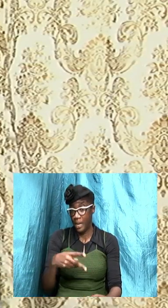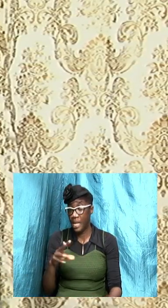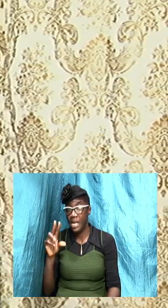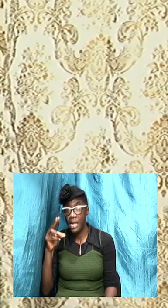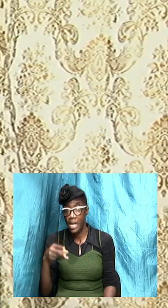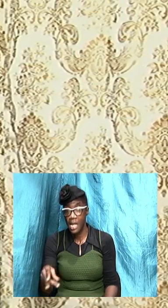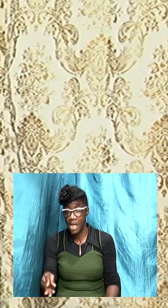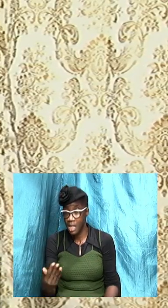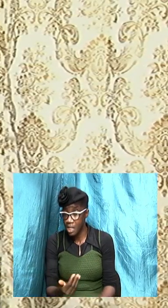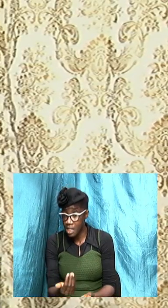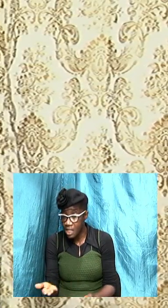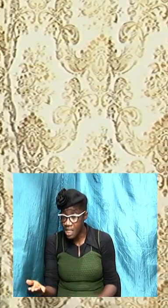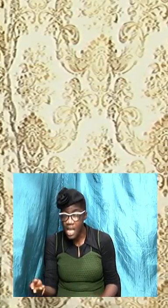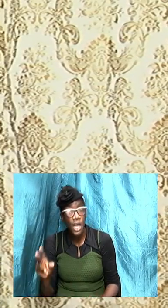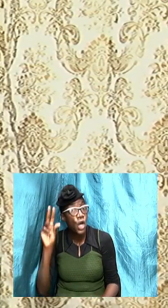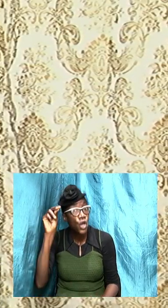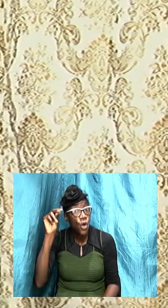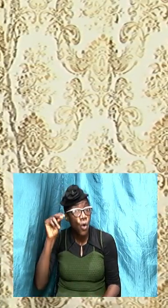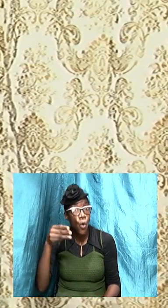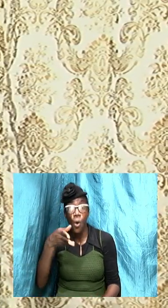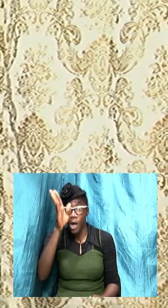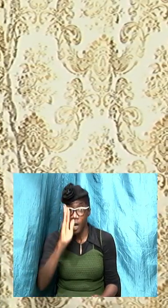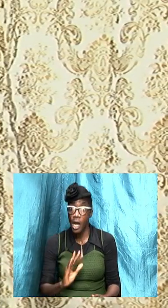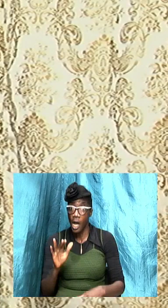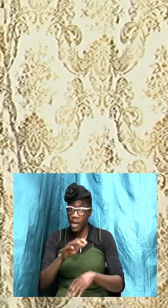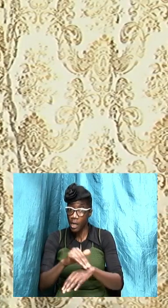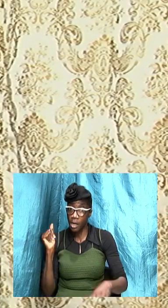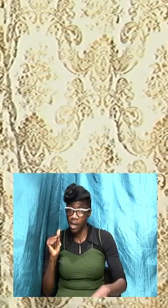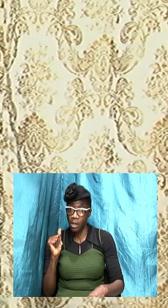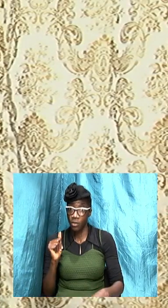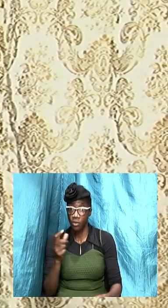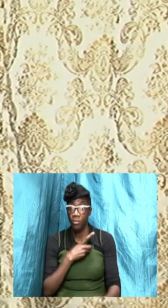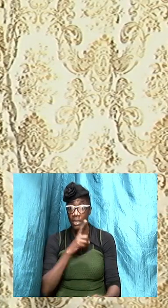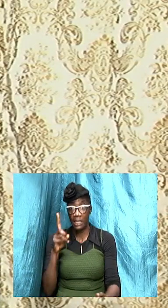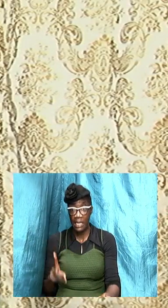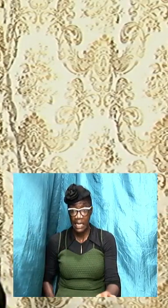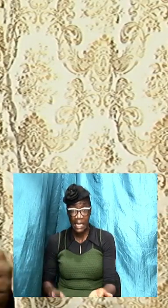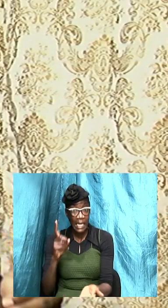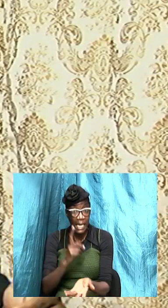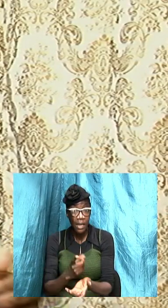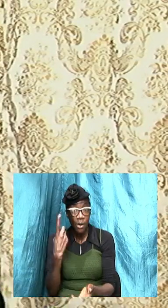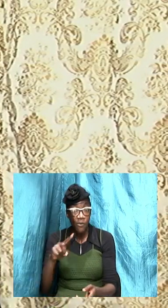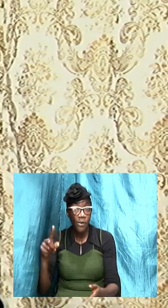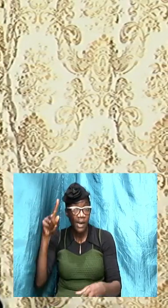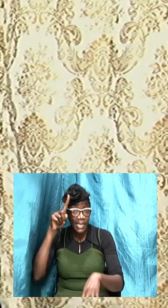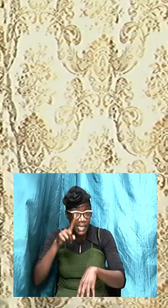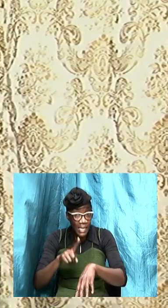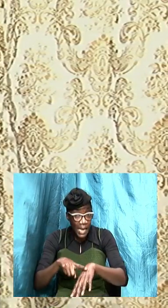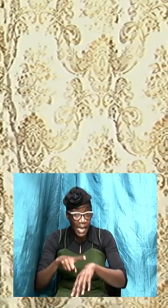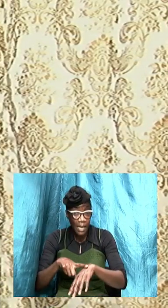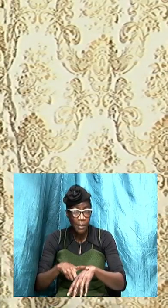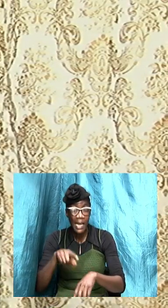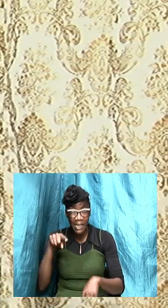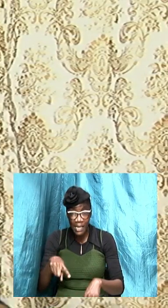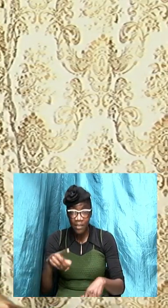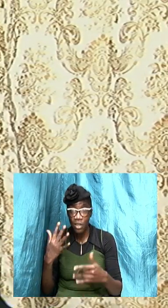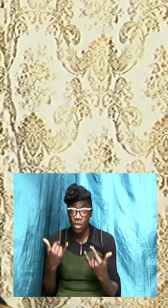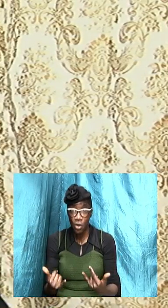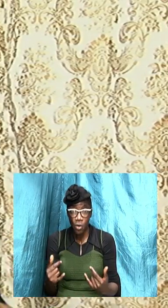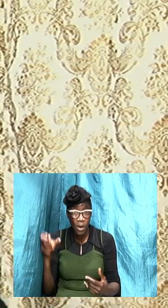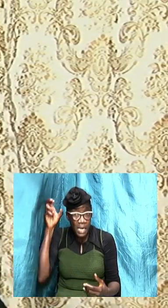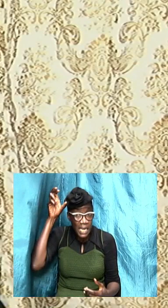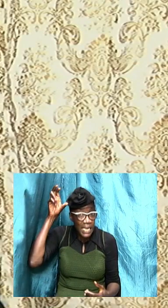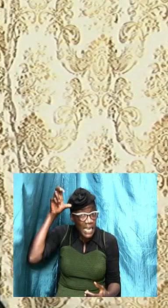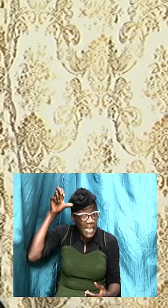you know God has called us to his kingdom for such a time as this and the adversary is trying to distract